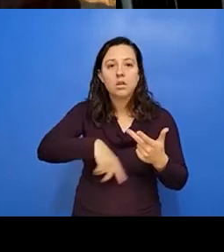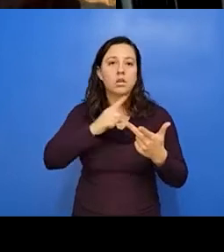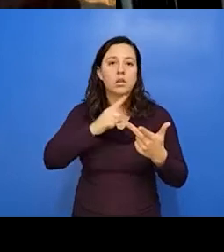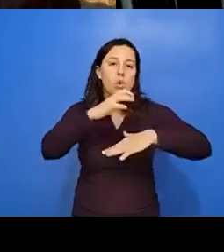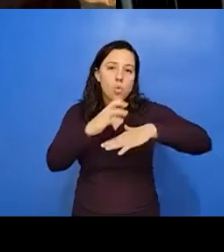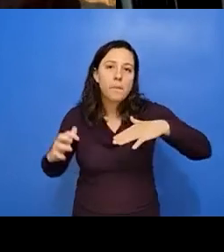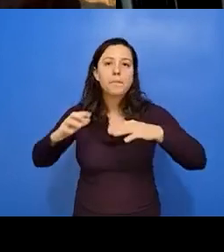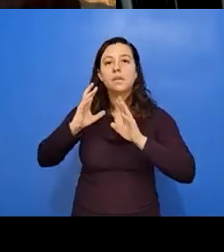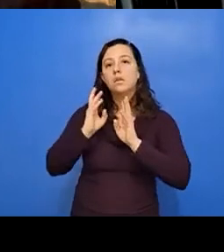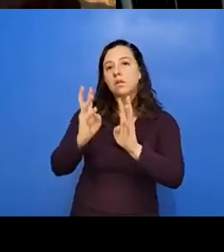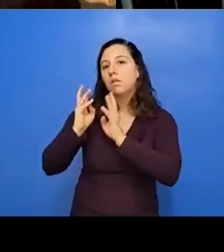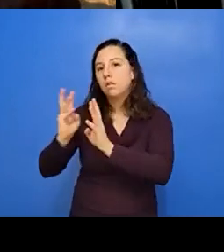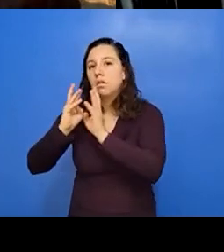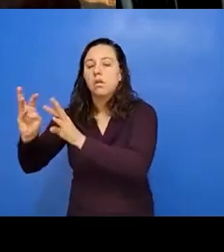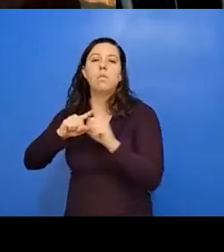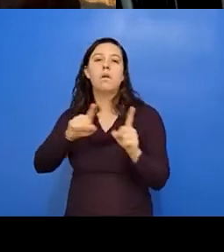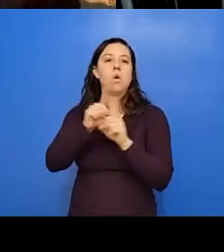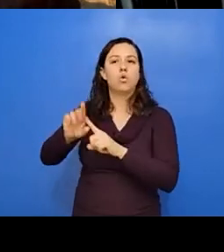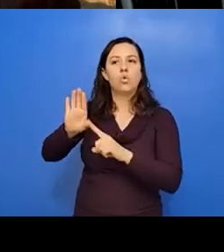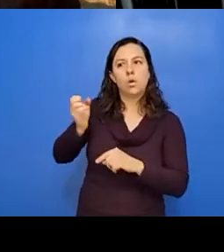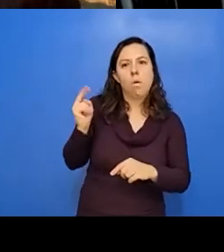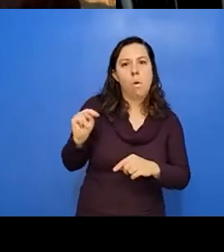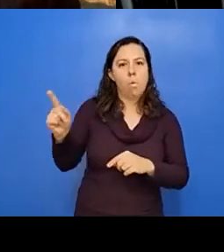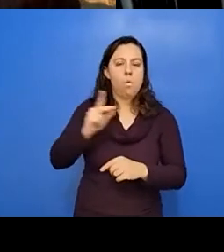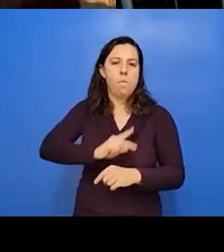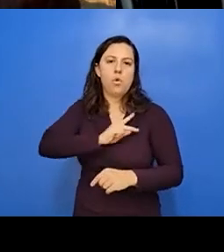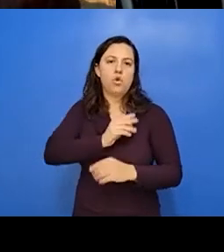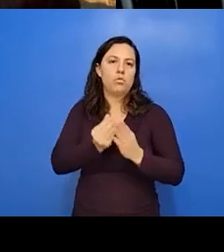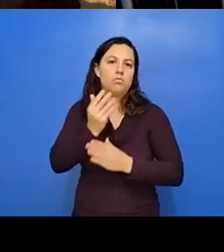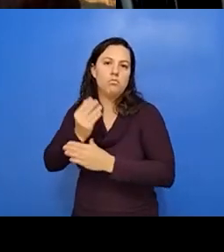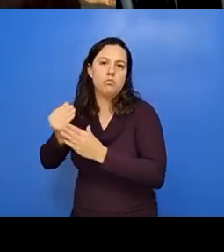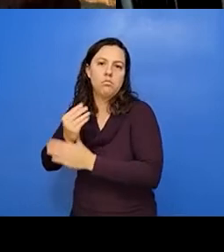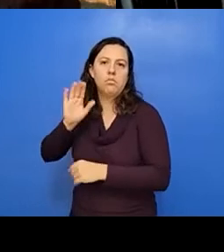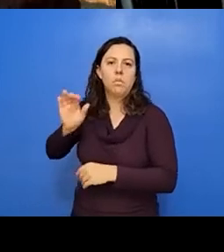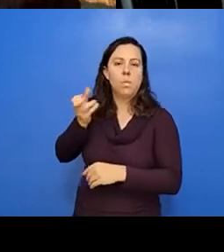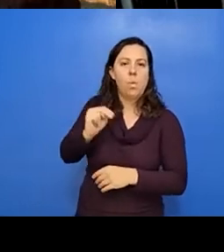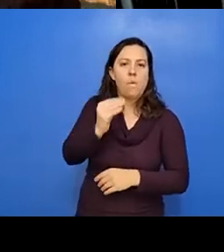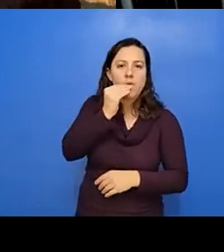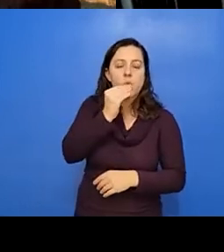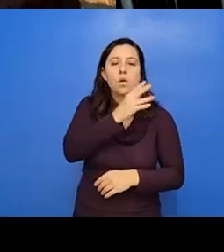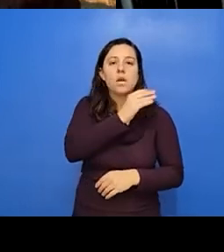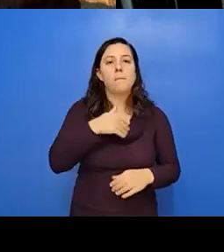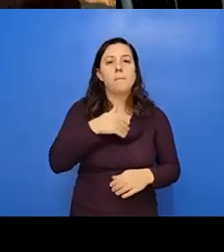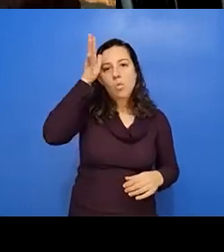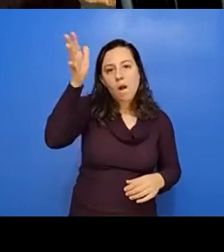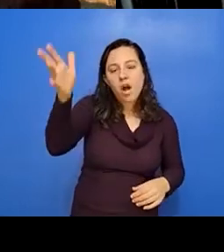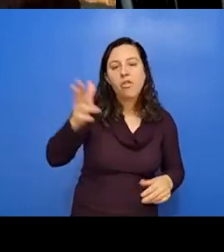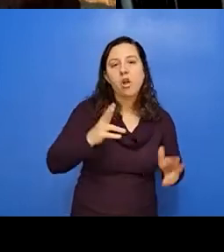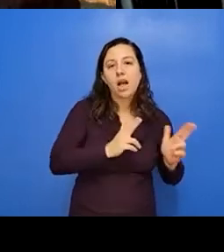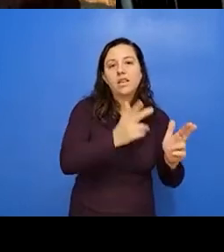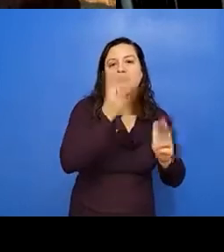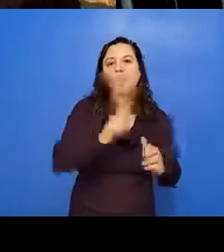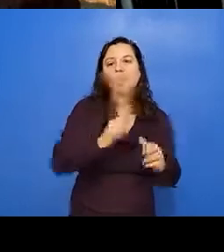their own personal garden garden they grew their own food. And my grandfather hunted for rabbit, deer, quail,